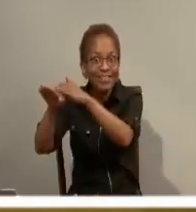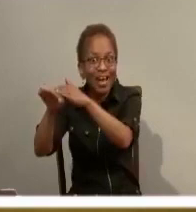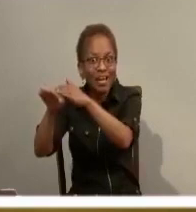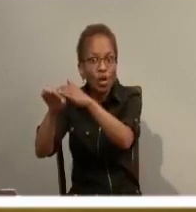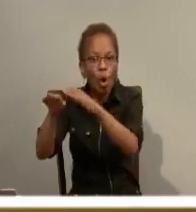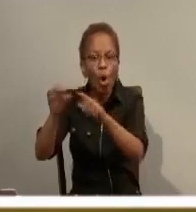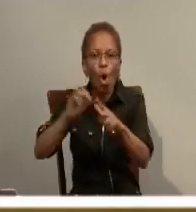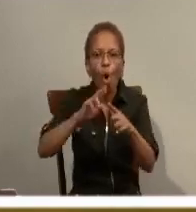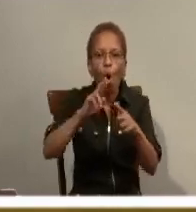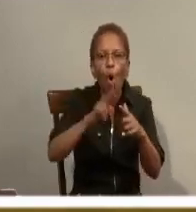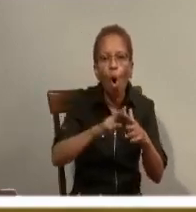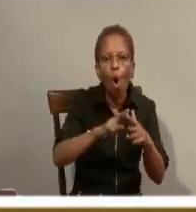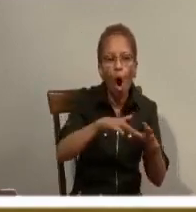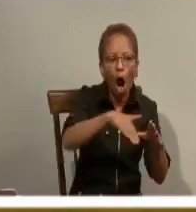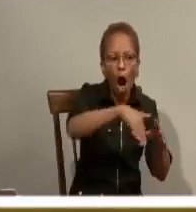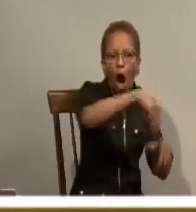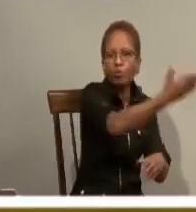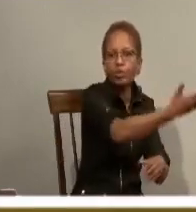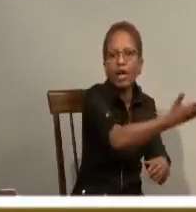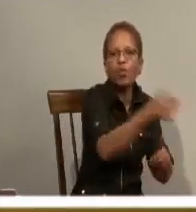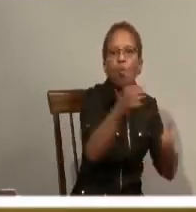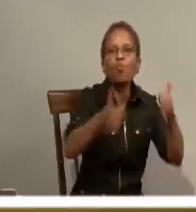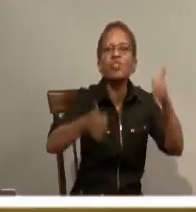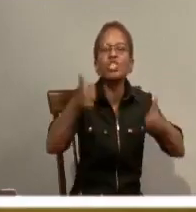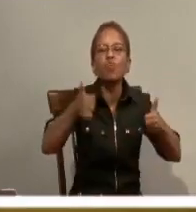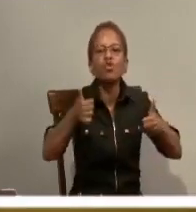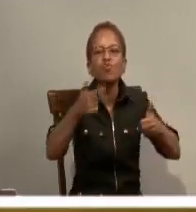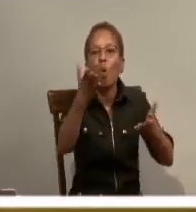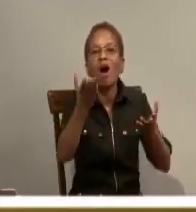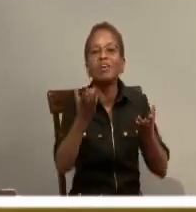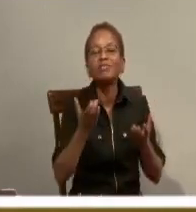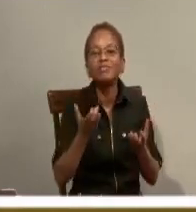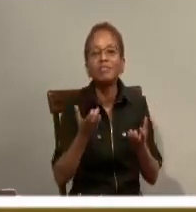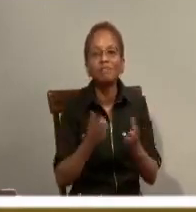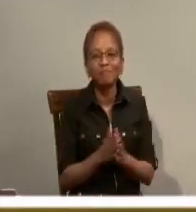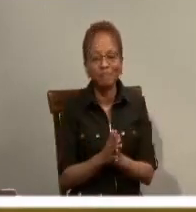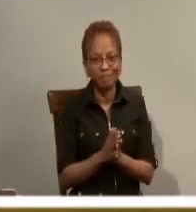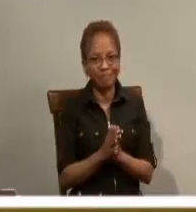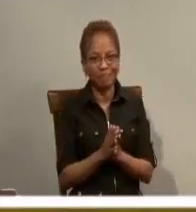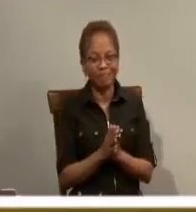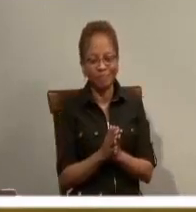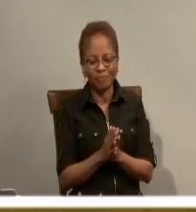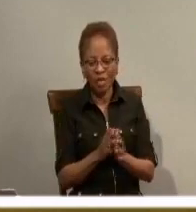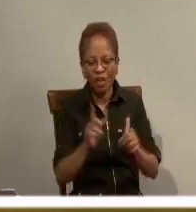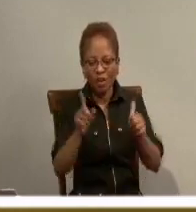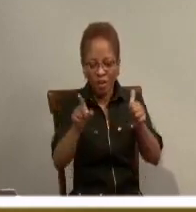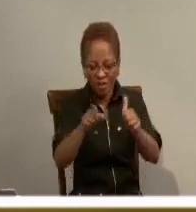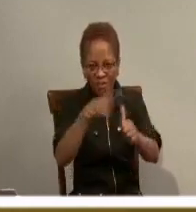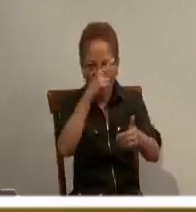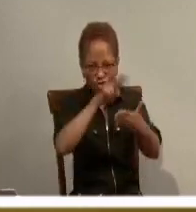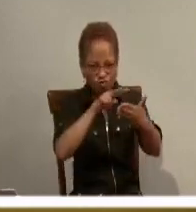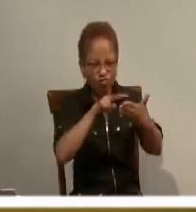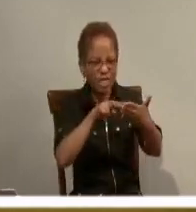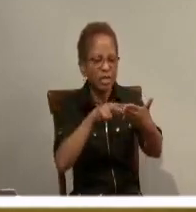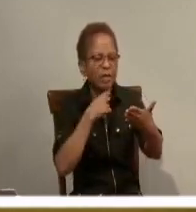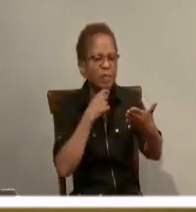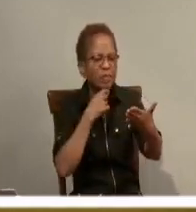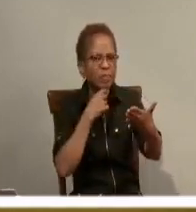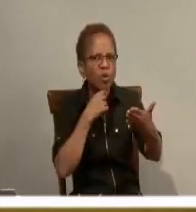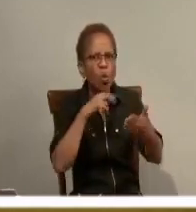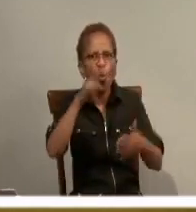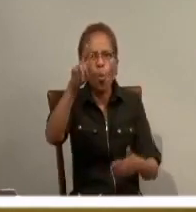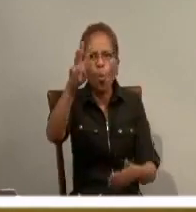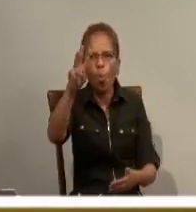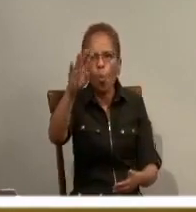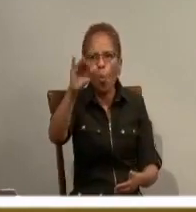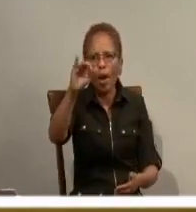So let's look at our text again. If we go to the first reading to understand what the wise